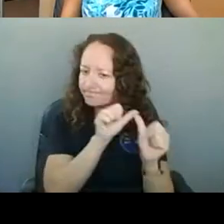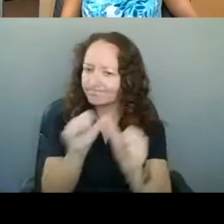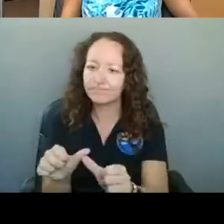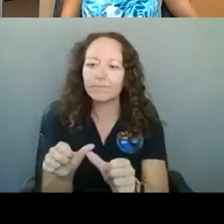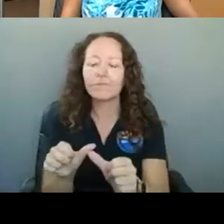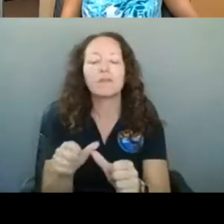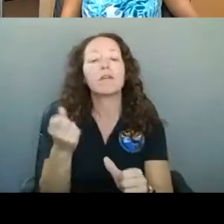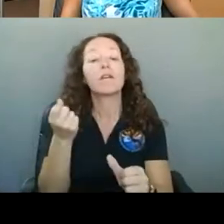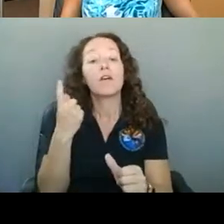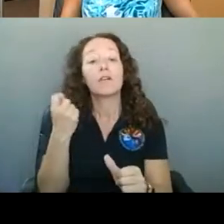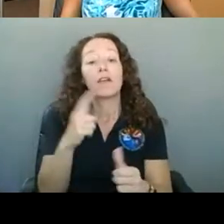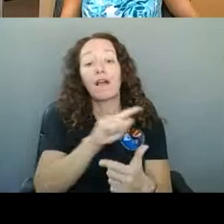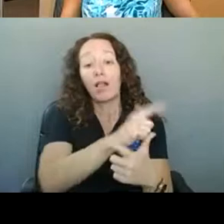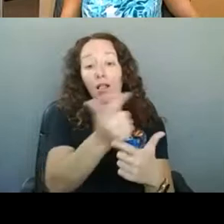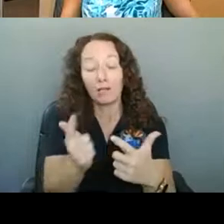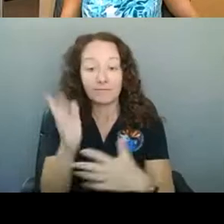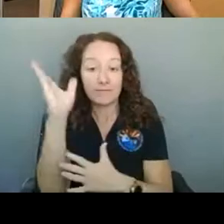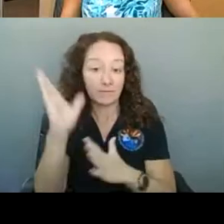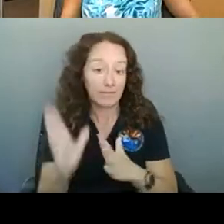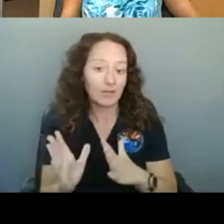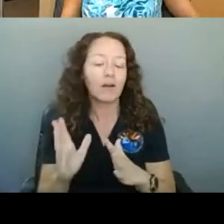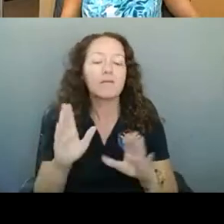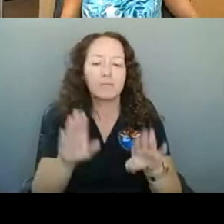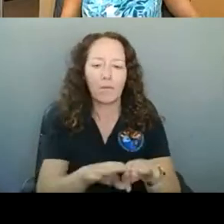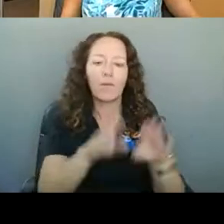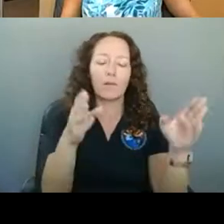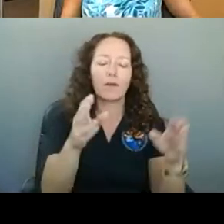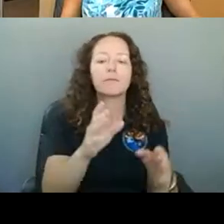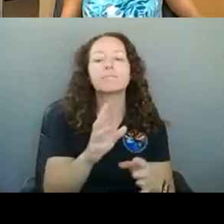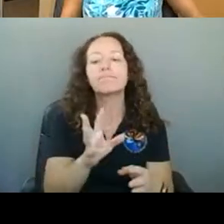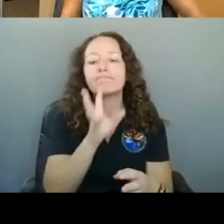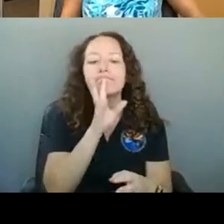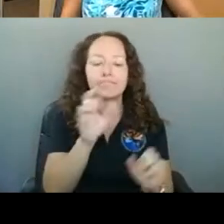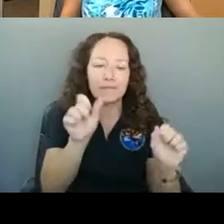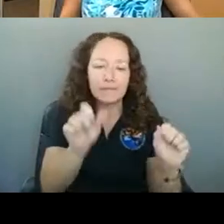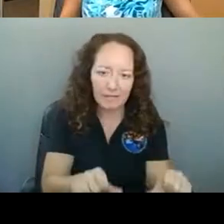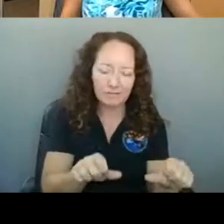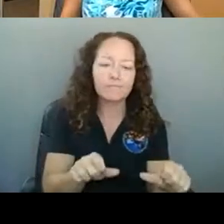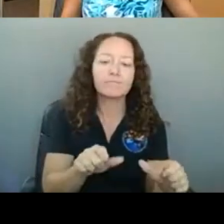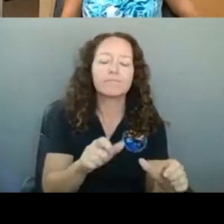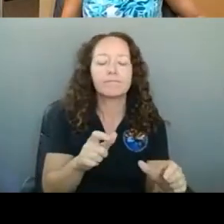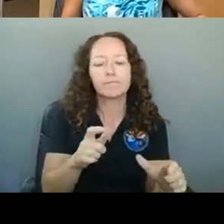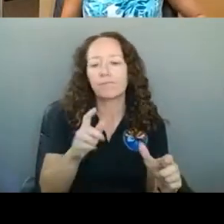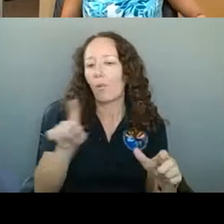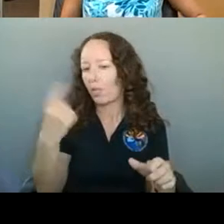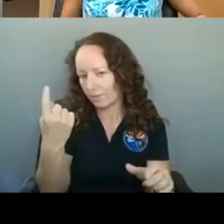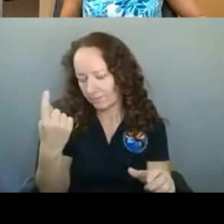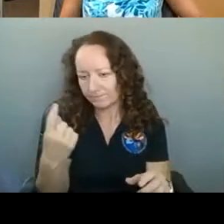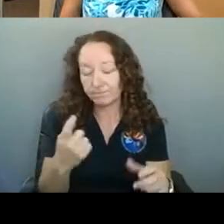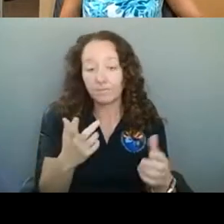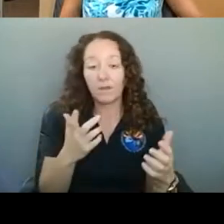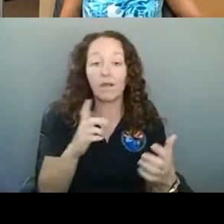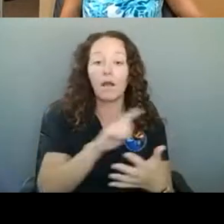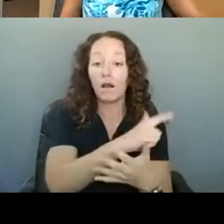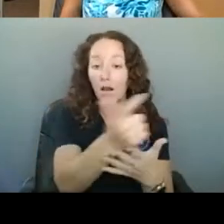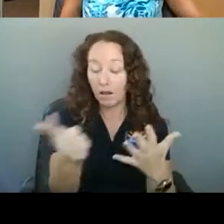speak or answer questions. Once the speakers are finished, we will open up for a Q&A. To ask a question, raise your